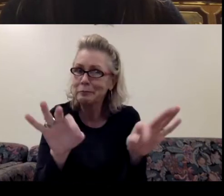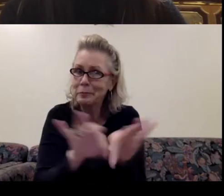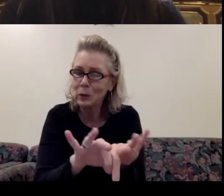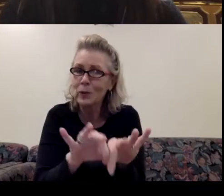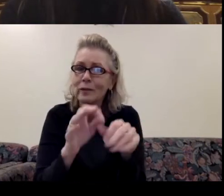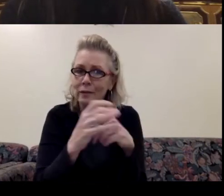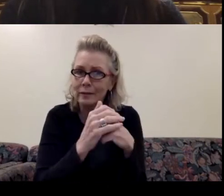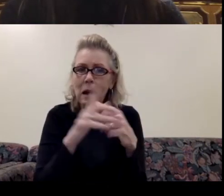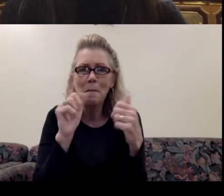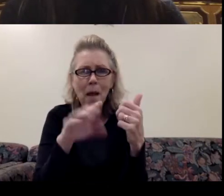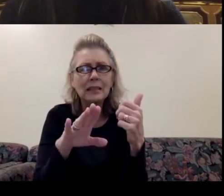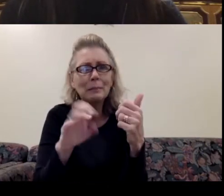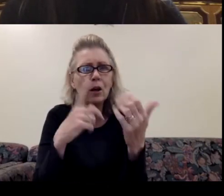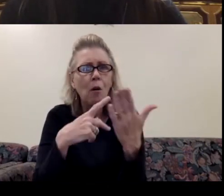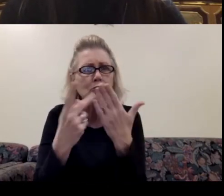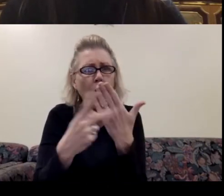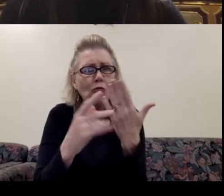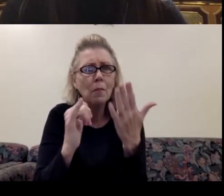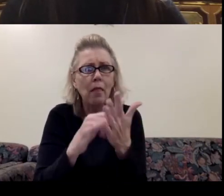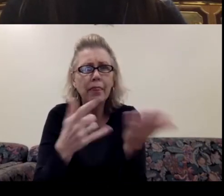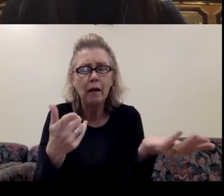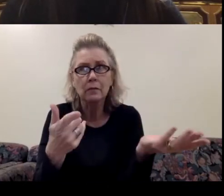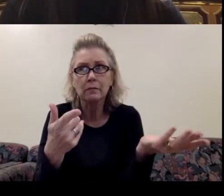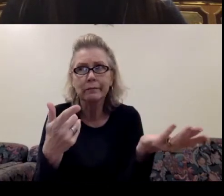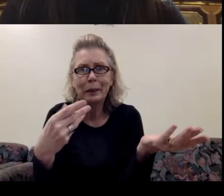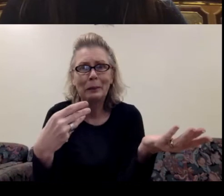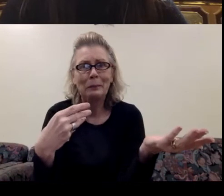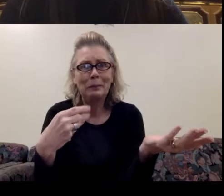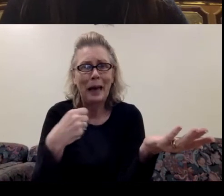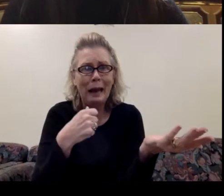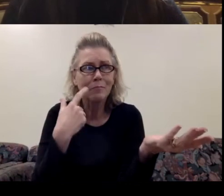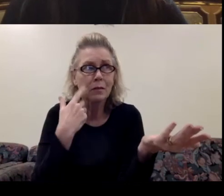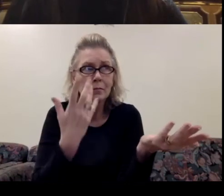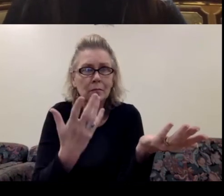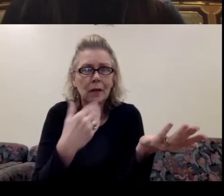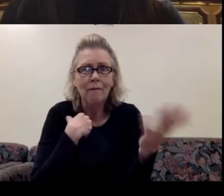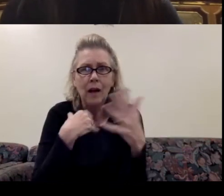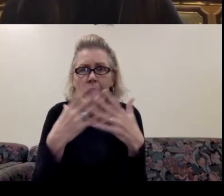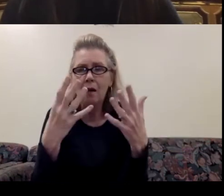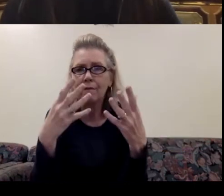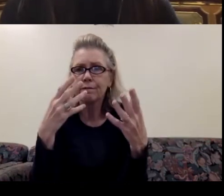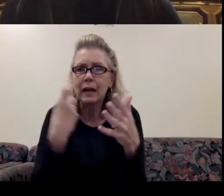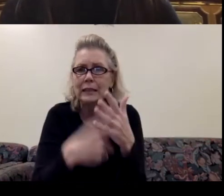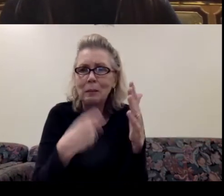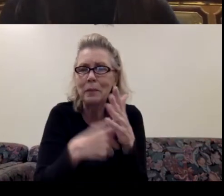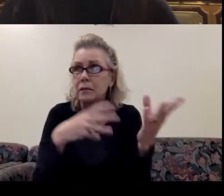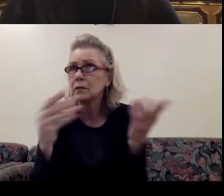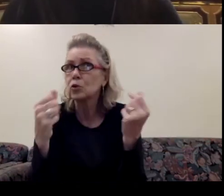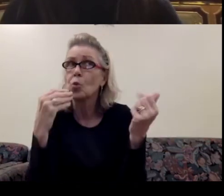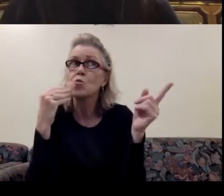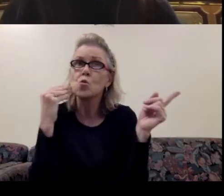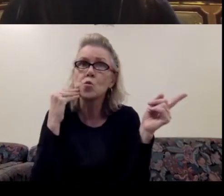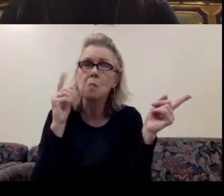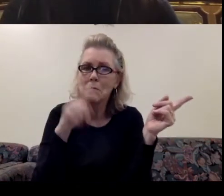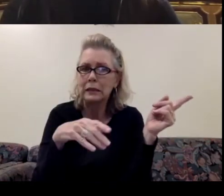to be programs that pay you a fee. So, because you have a lot of expenses back home that has to be considered